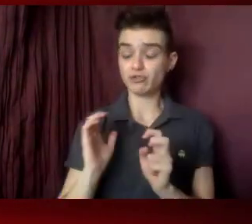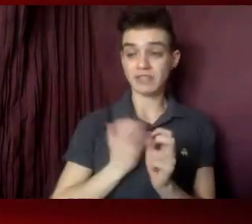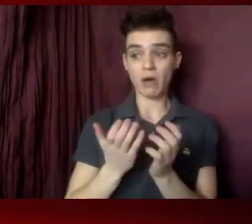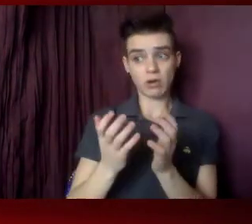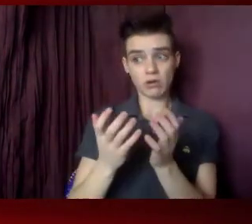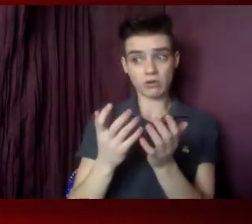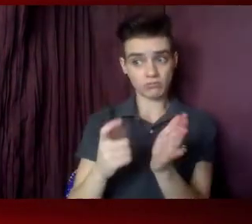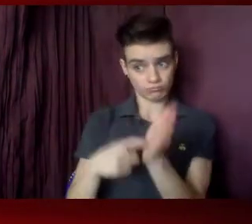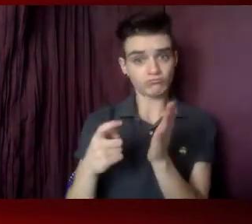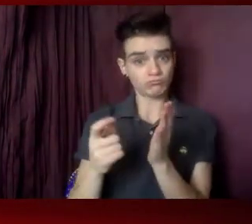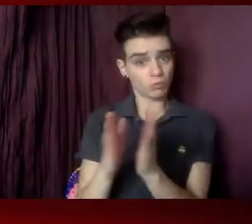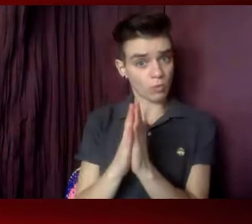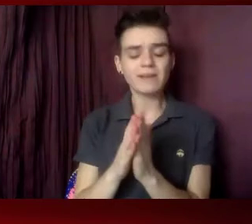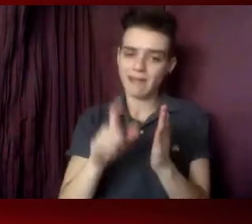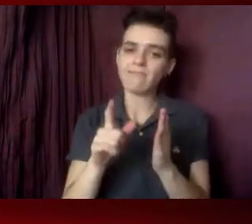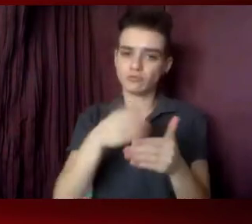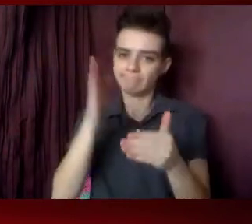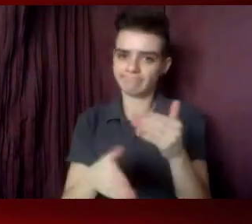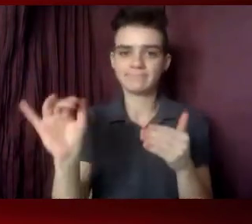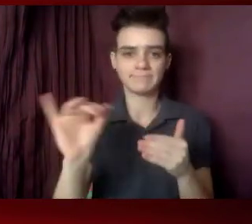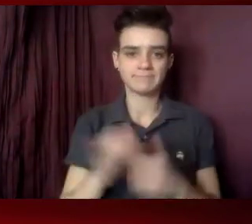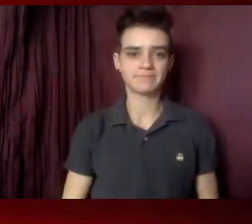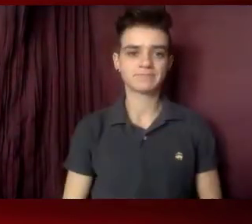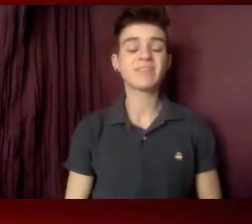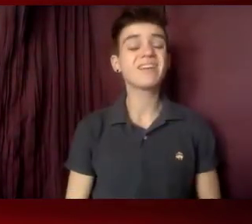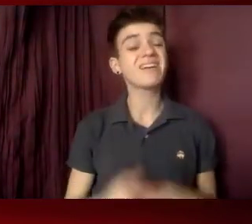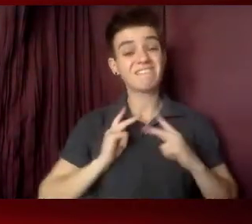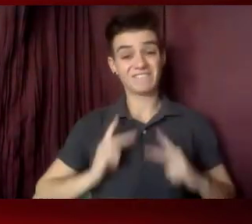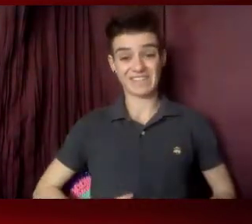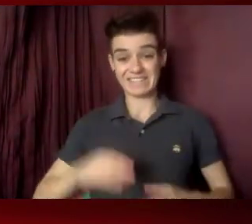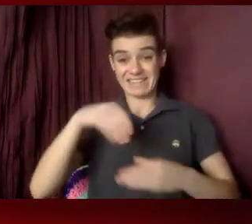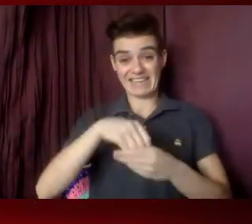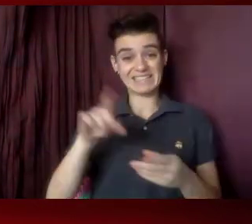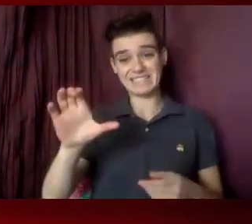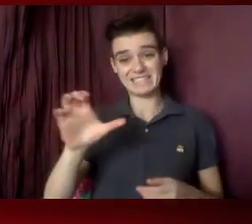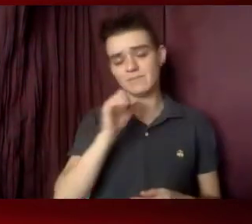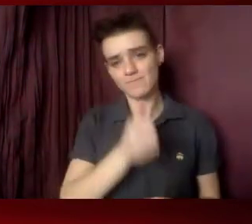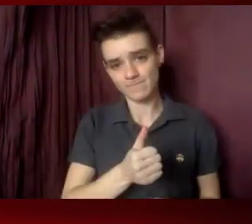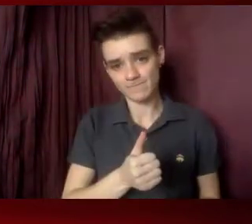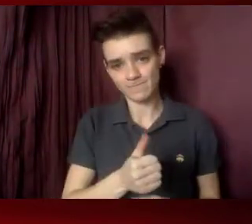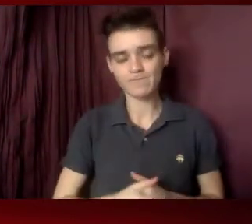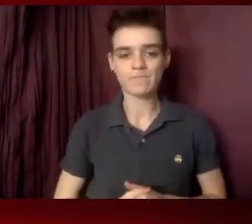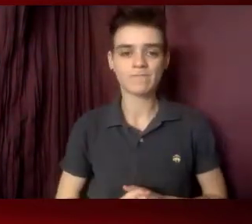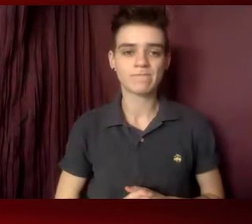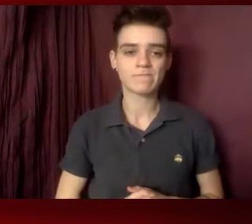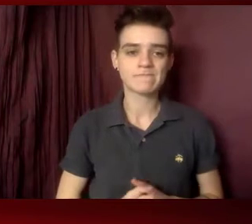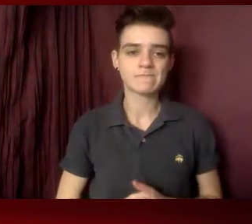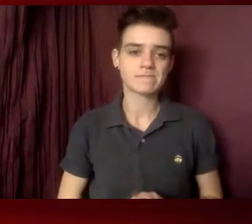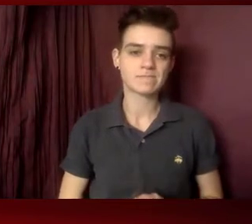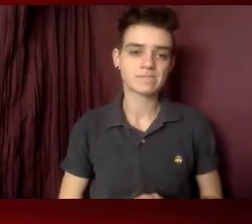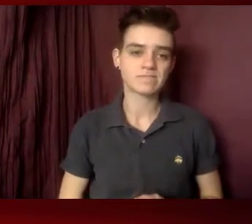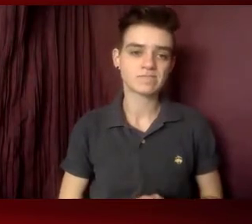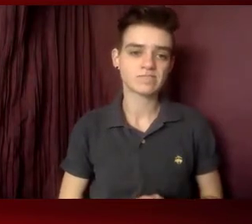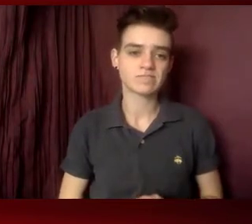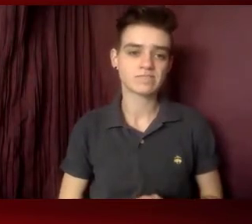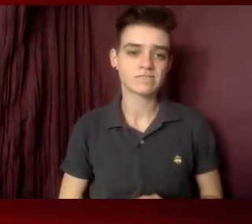too. We aren't in DC physically, and we won't have the effect of blanketing the